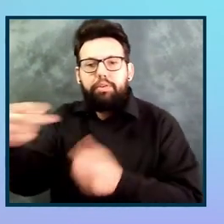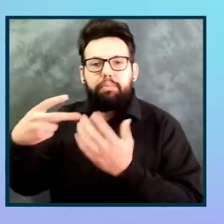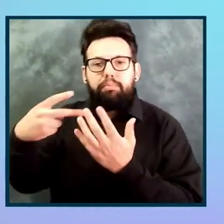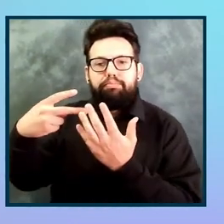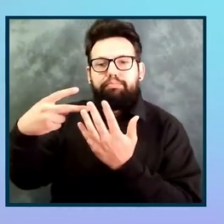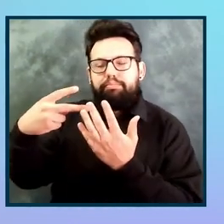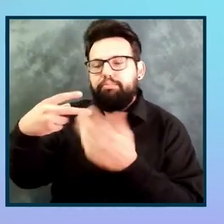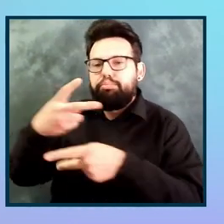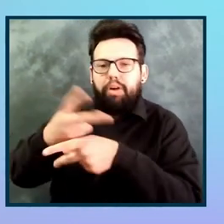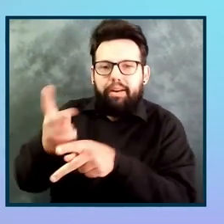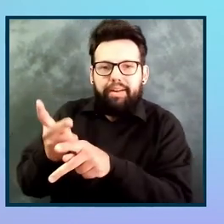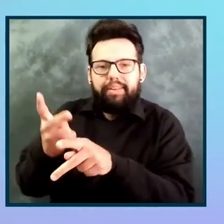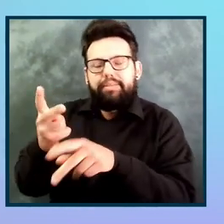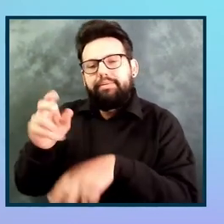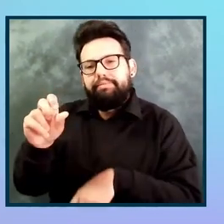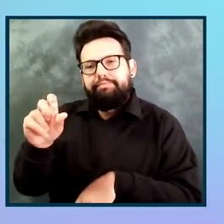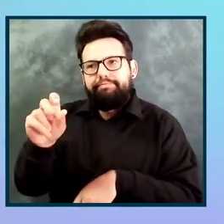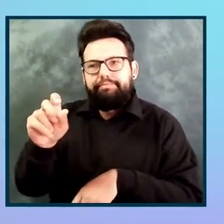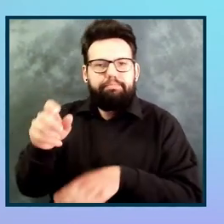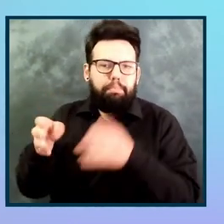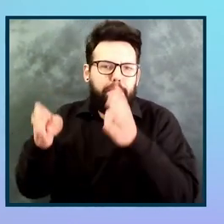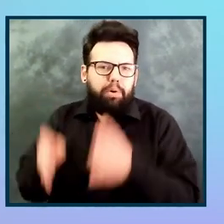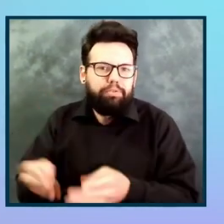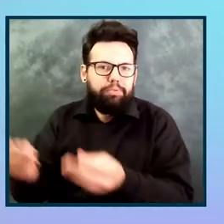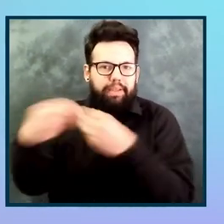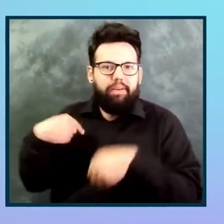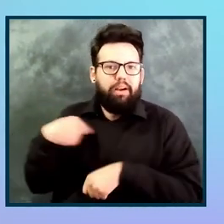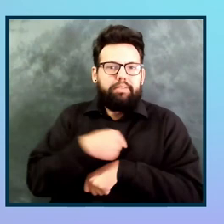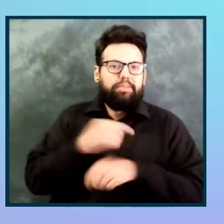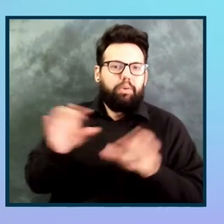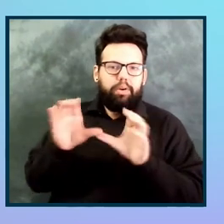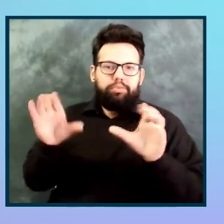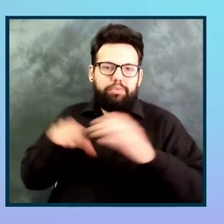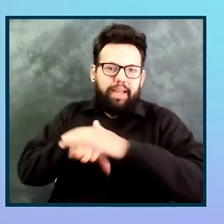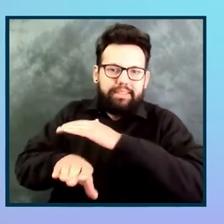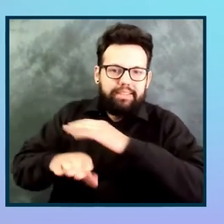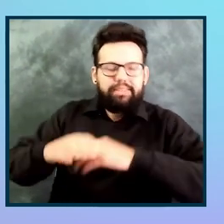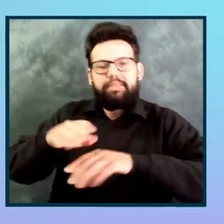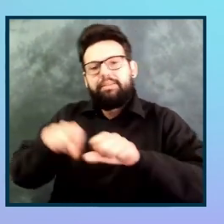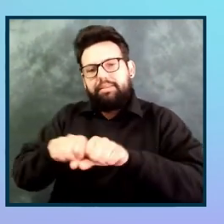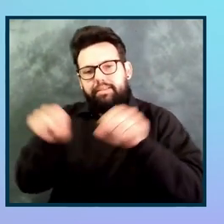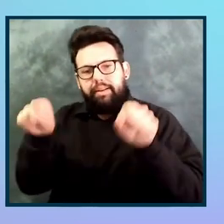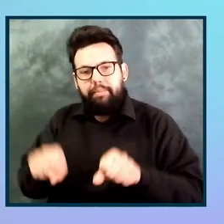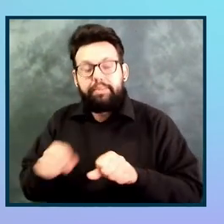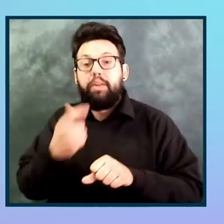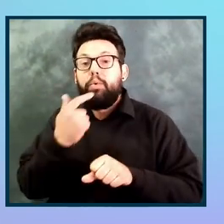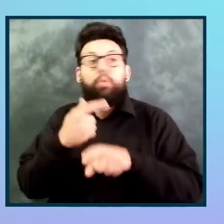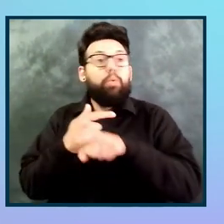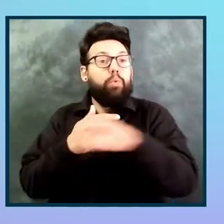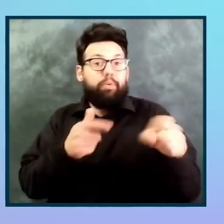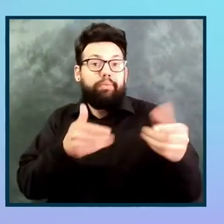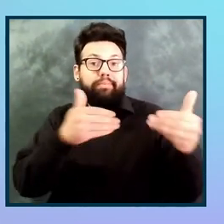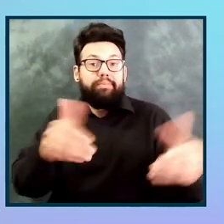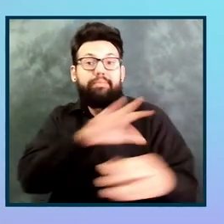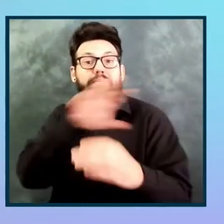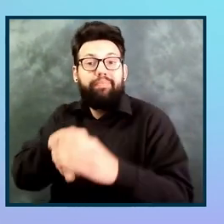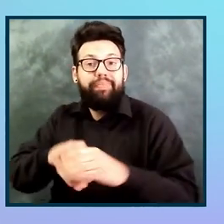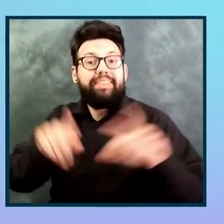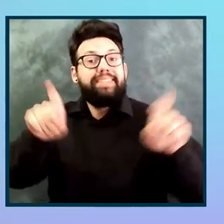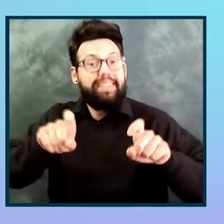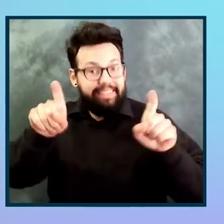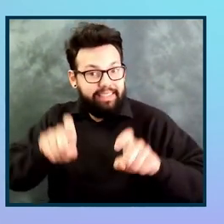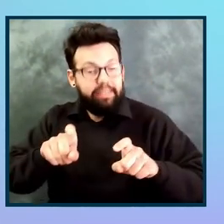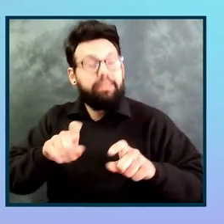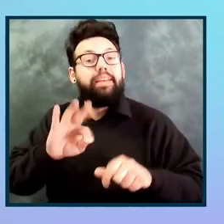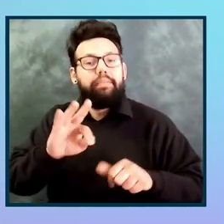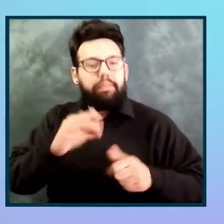provide credentials. And additionally, those who are doing the testing also have Jira access so that they can log bugs directly into